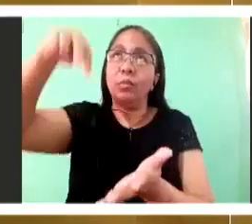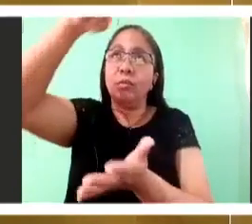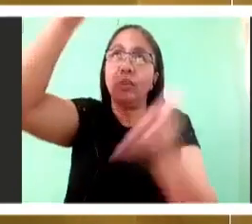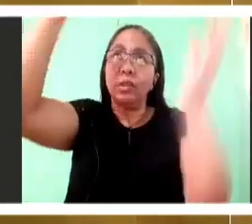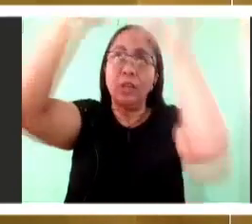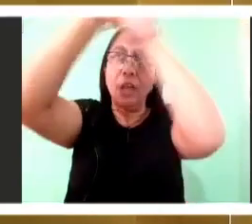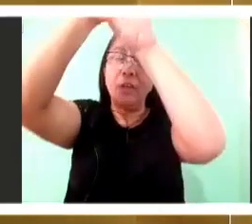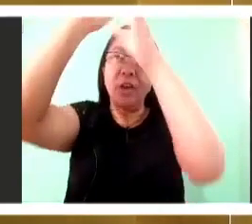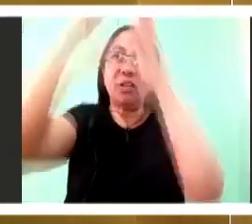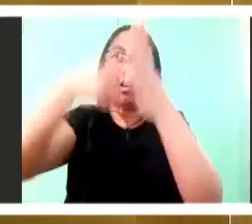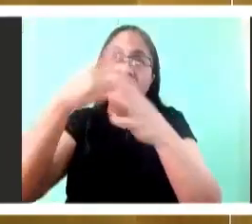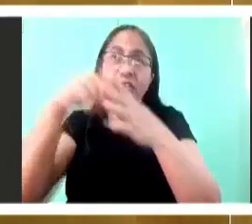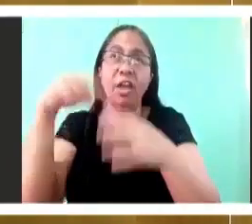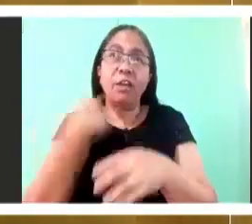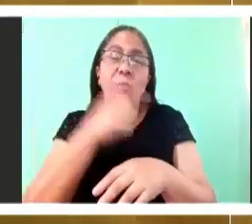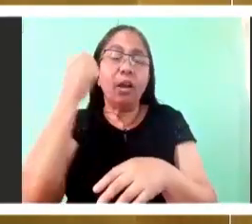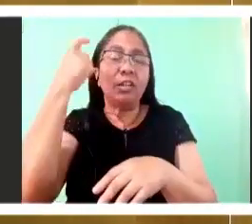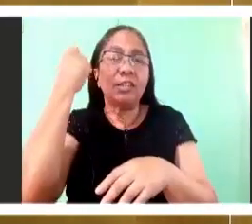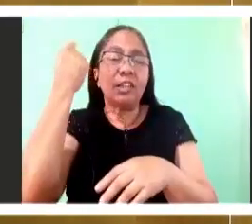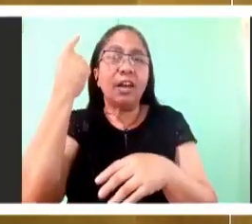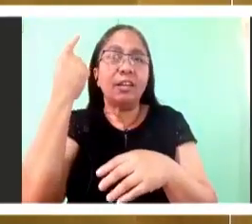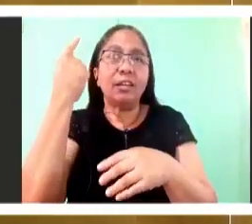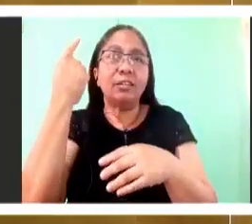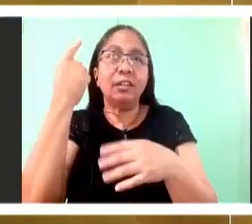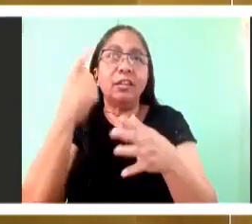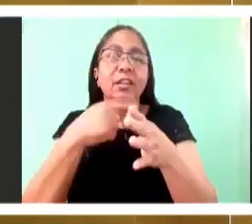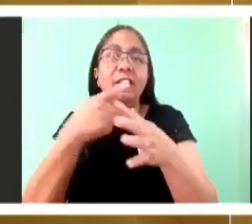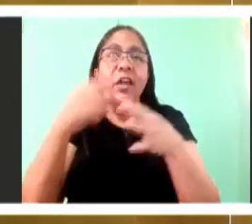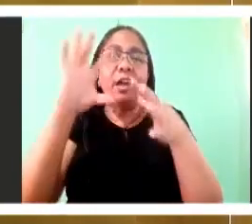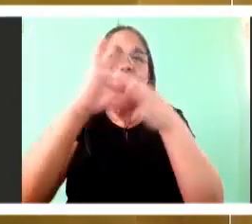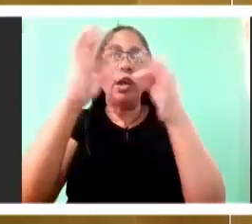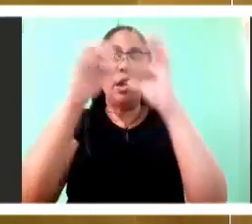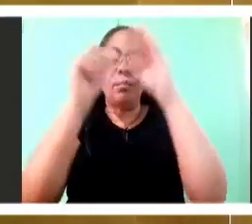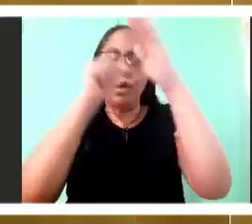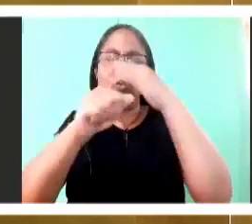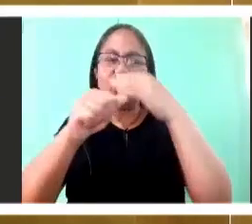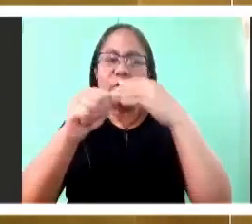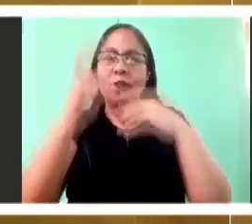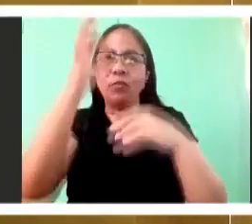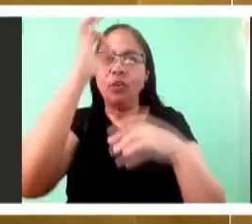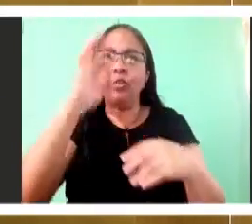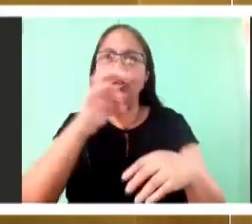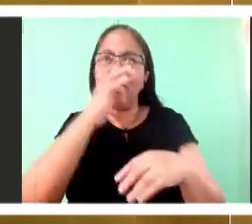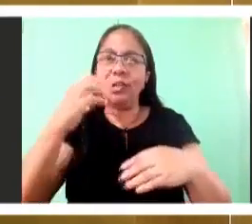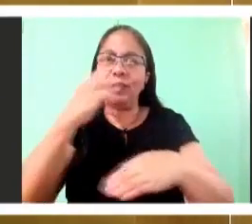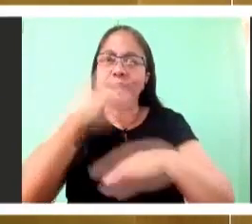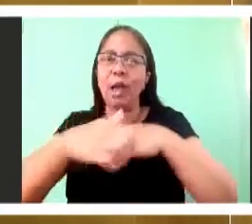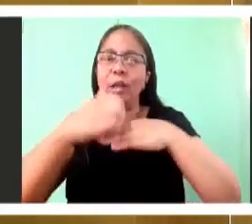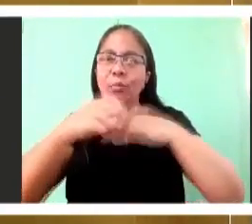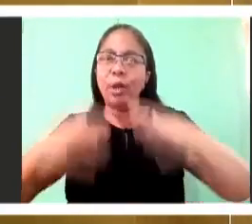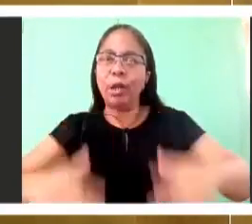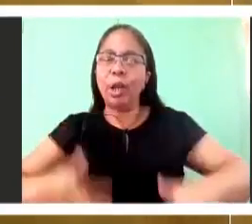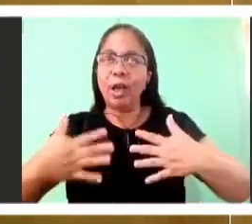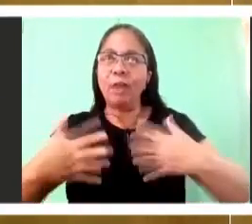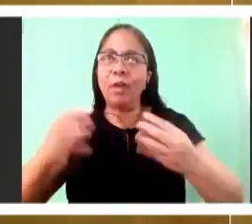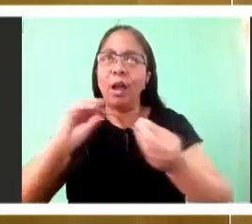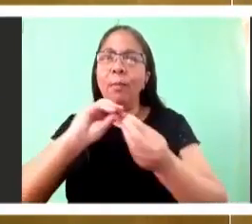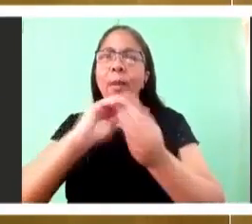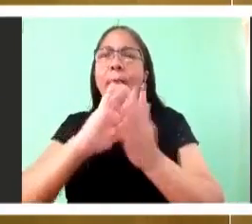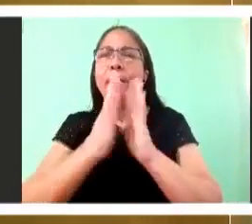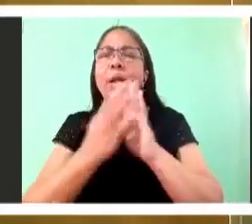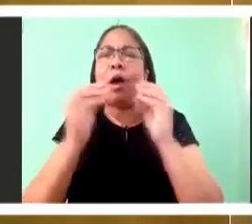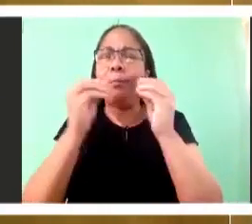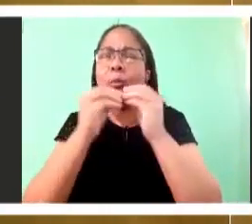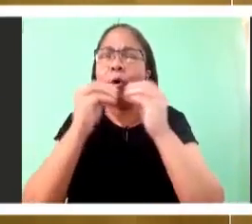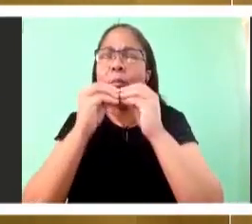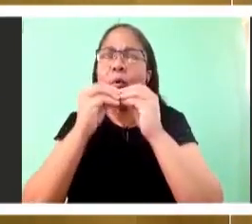easier for us to understand. Never completely easy, but a lot easier for us to understand. Or at least that is